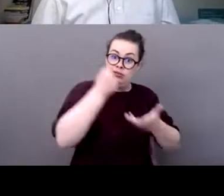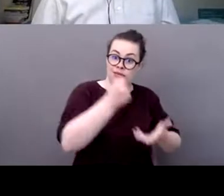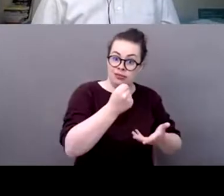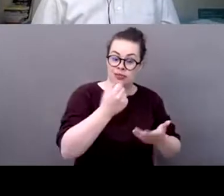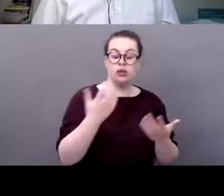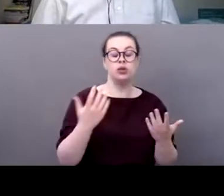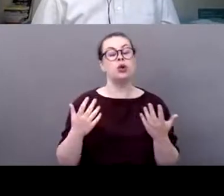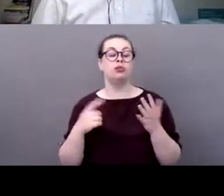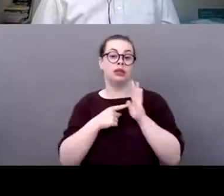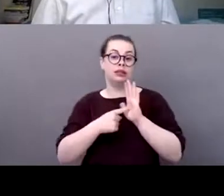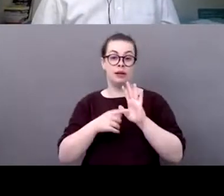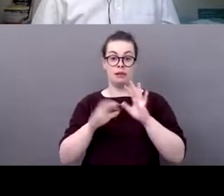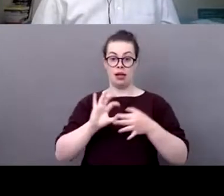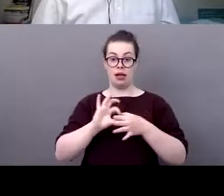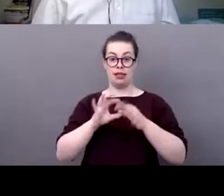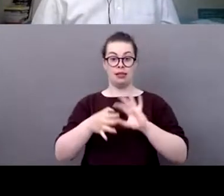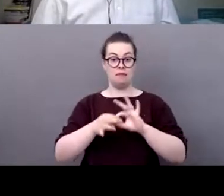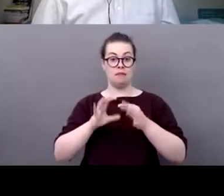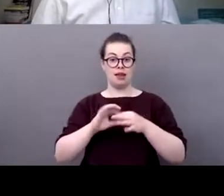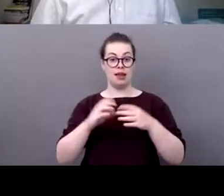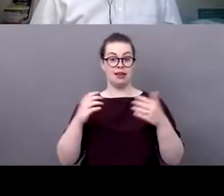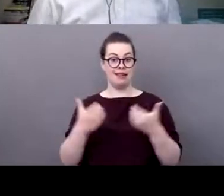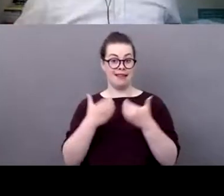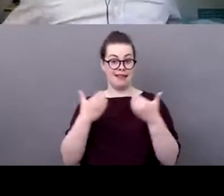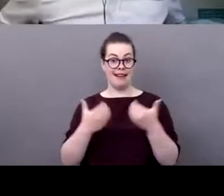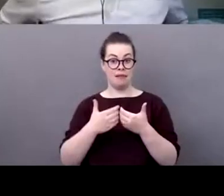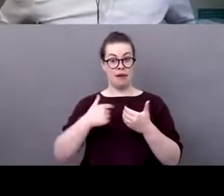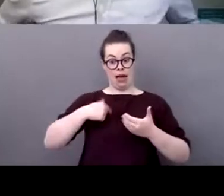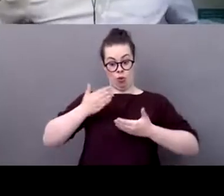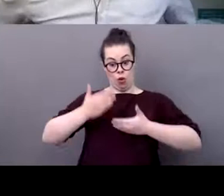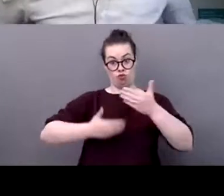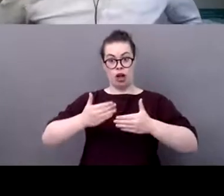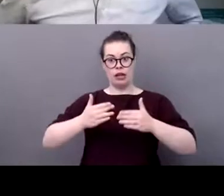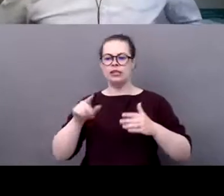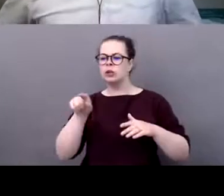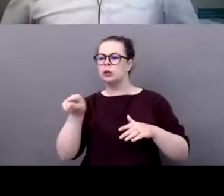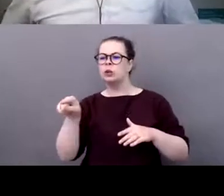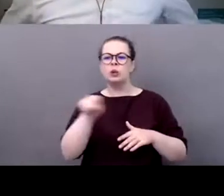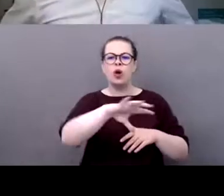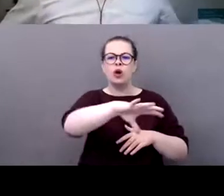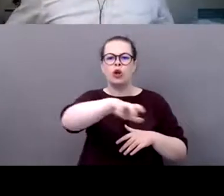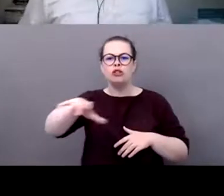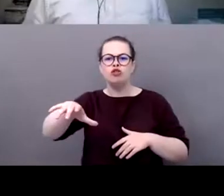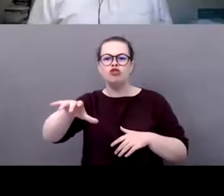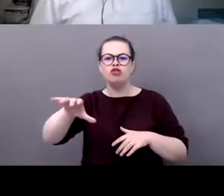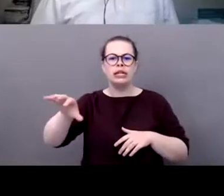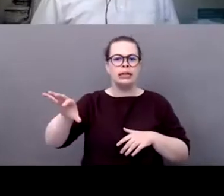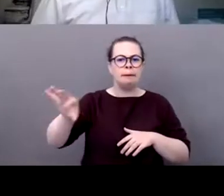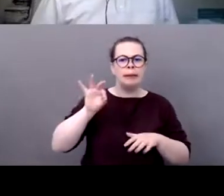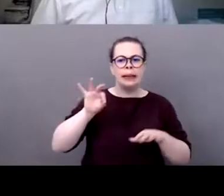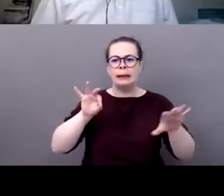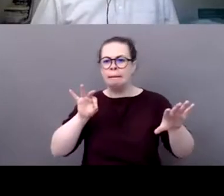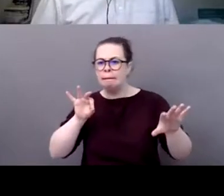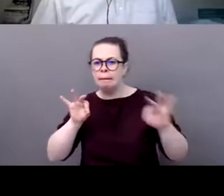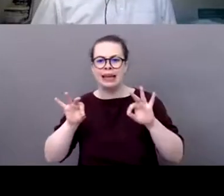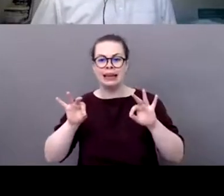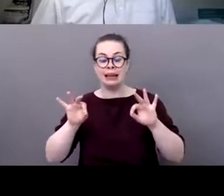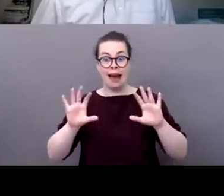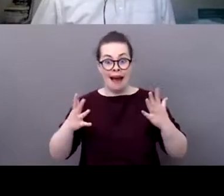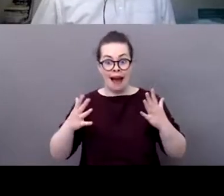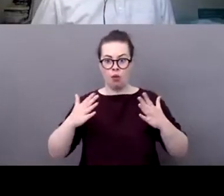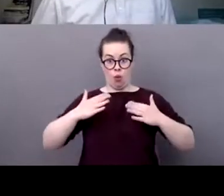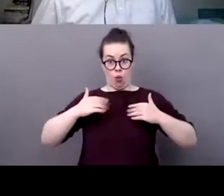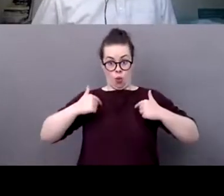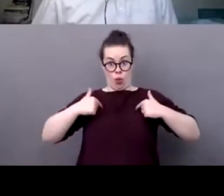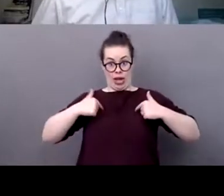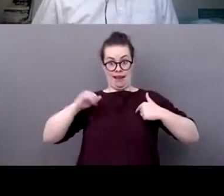selection process has also changed thanks to why you see any you know influence we have looked at the criteria we have put more more